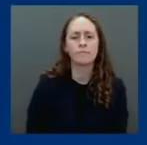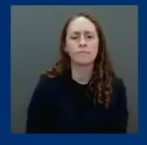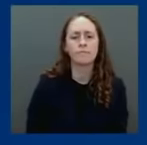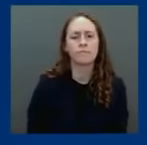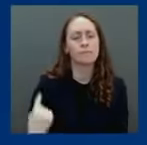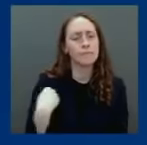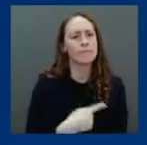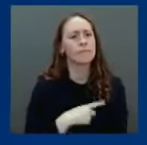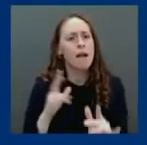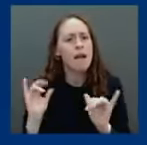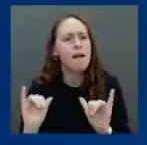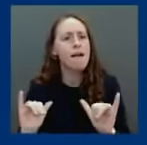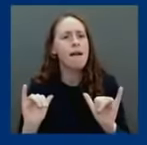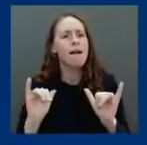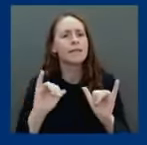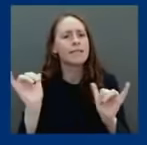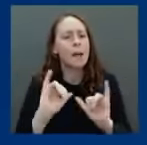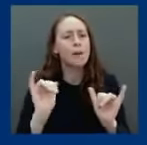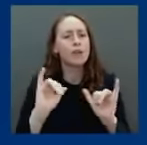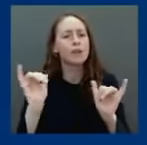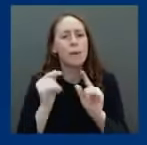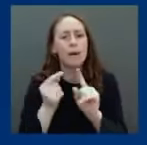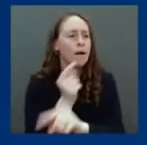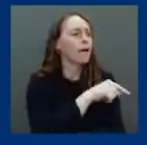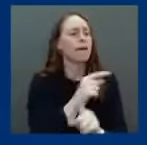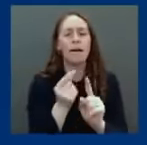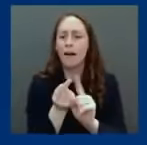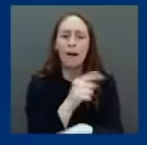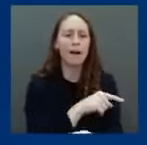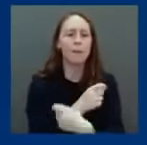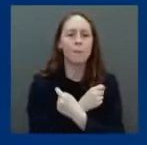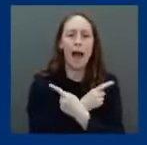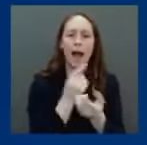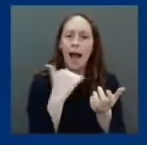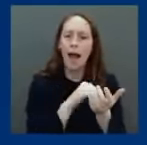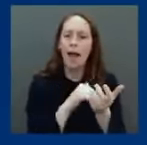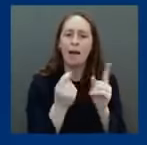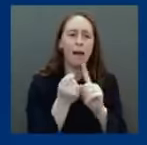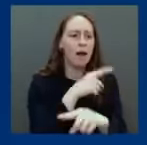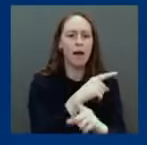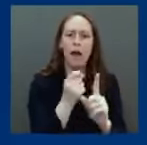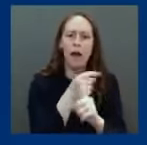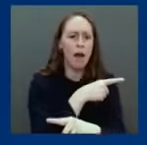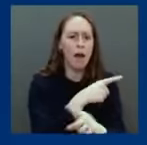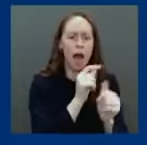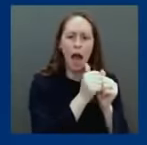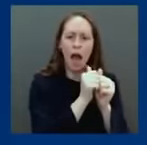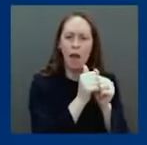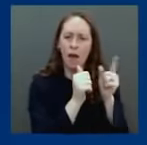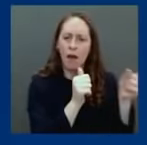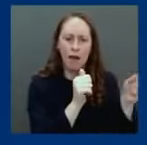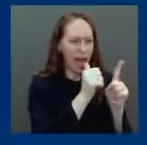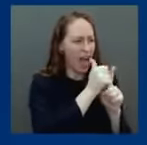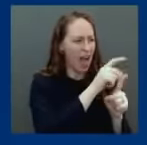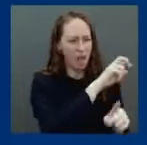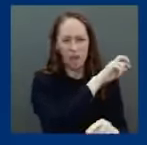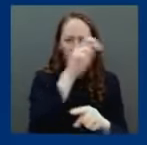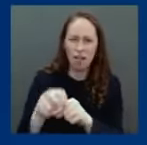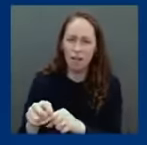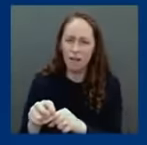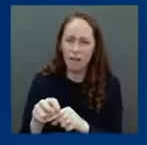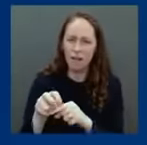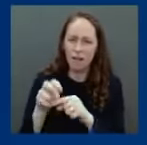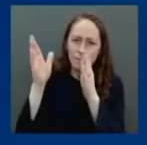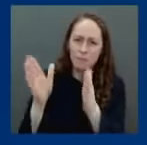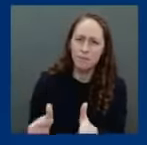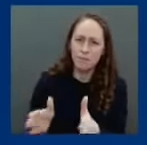into humans to lead to this outbreak. Understanding that will help us to prepare for any future outbreak, as